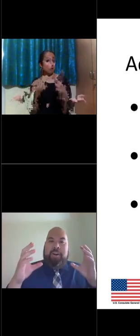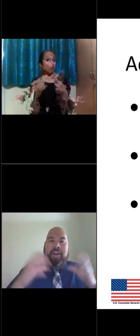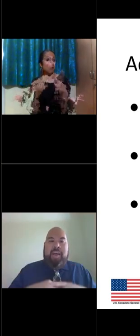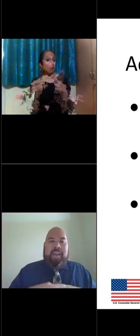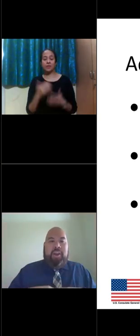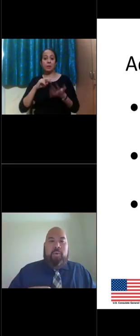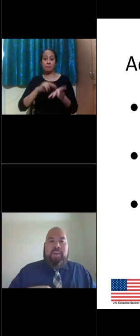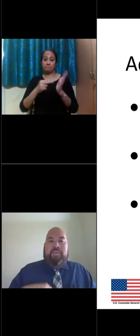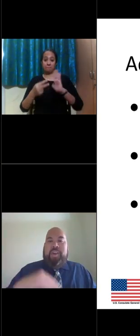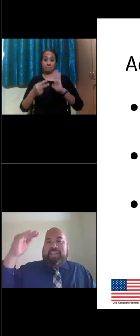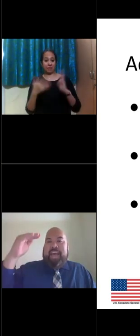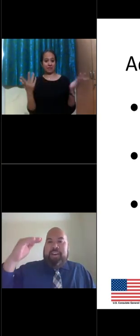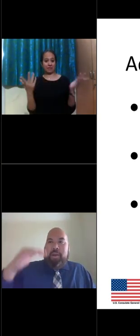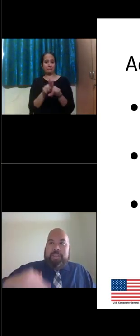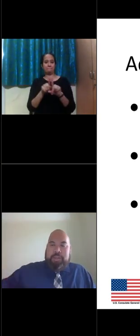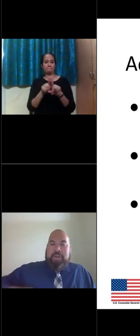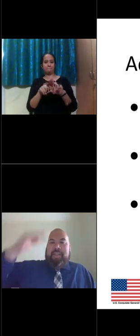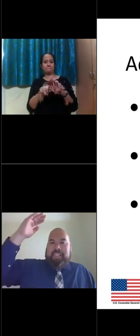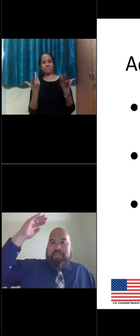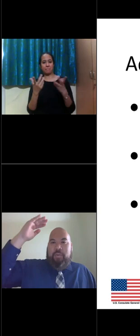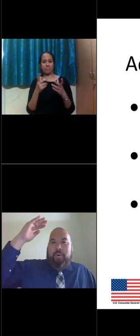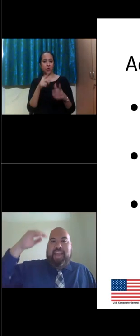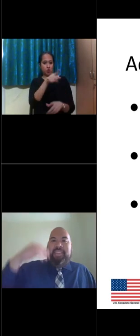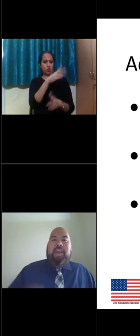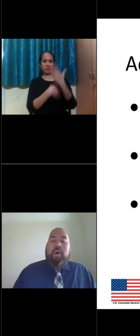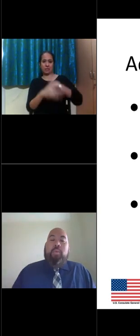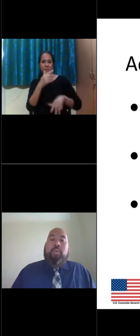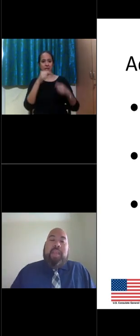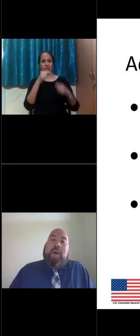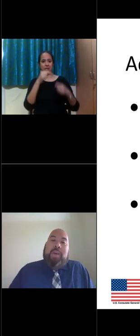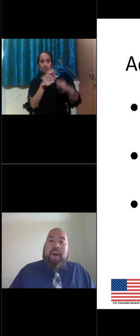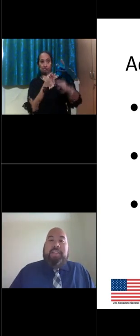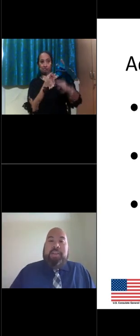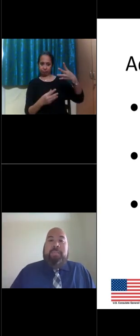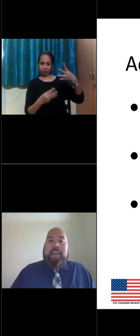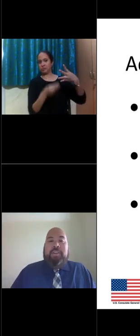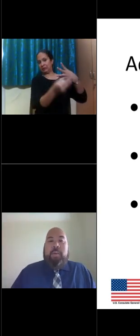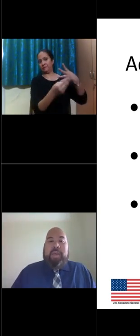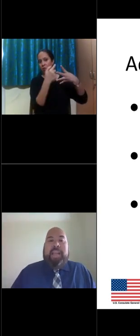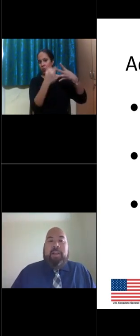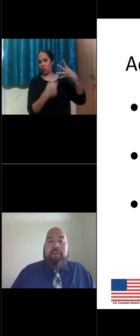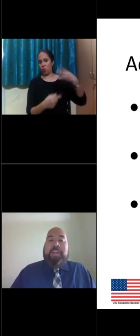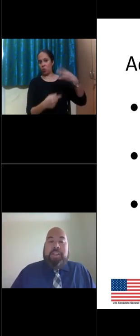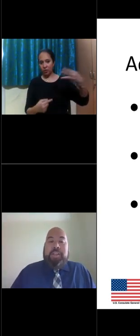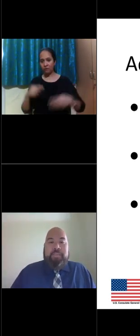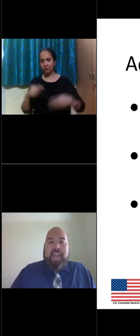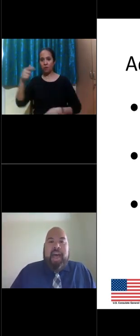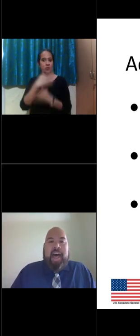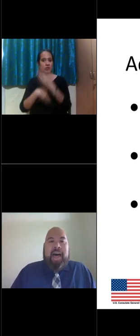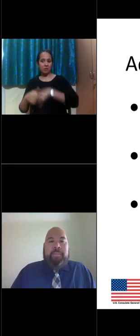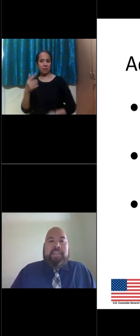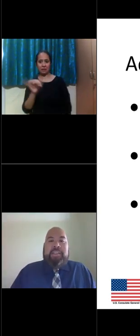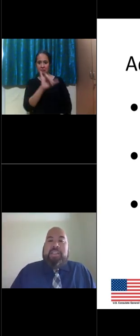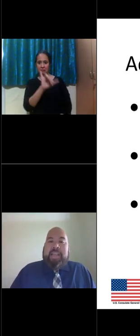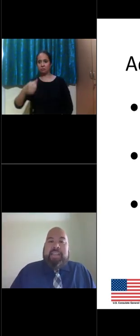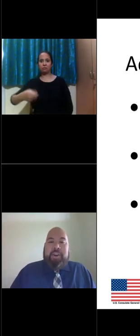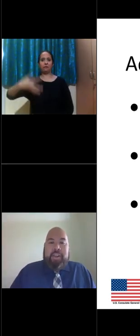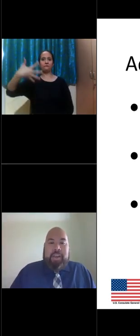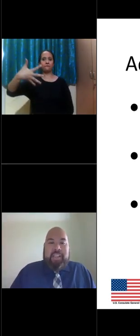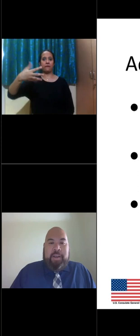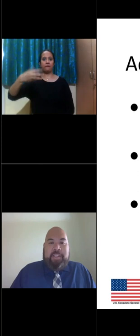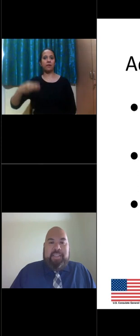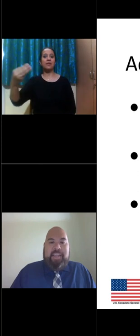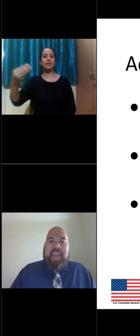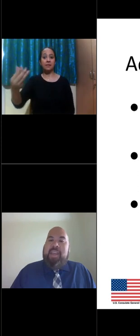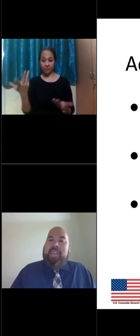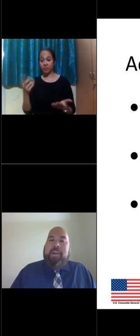a cookie cutter, you know, if you have this diagnosis, you get these four things. That's why we talk to you and make sure that we tailor it to you. And so it's based